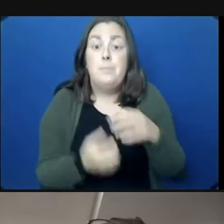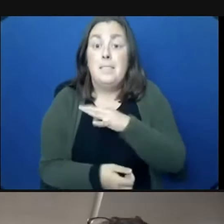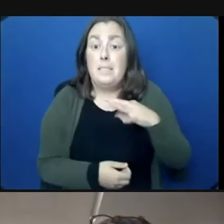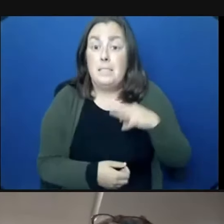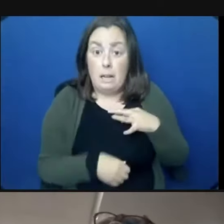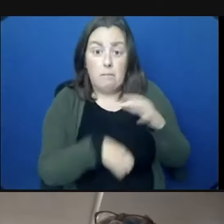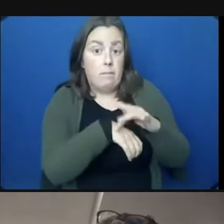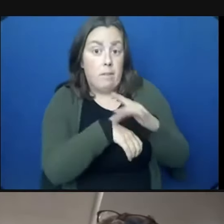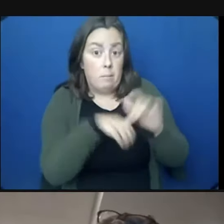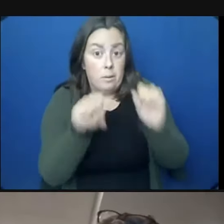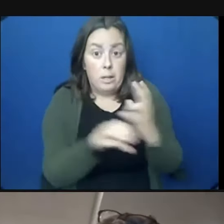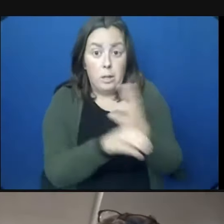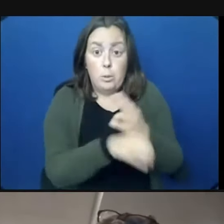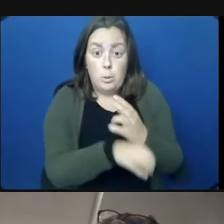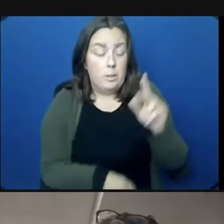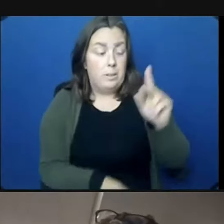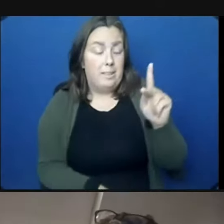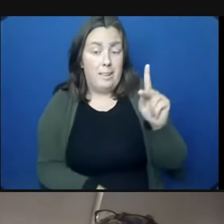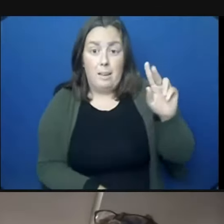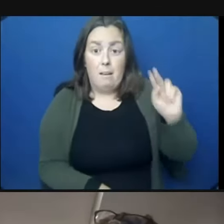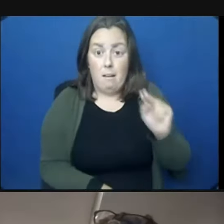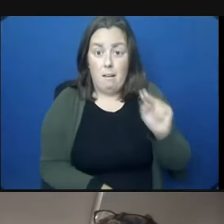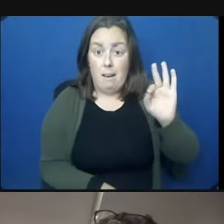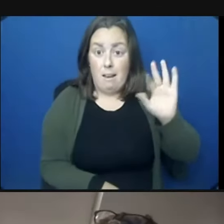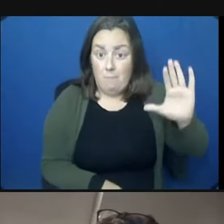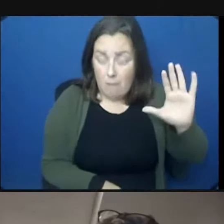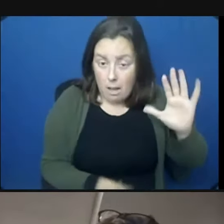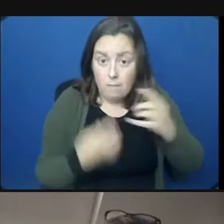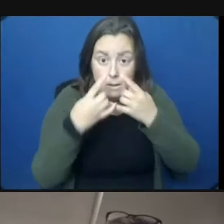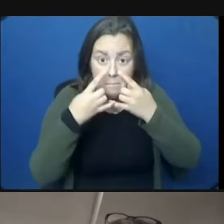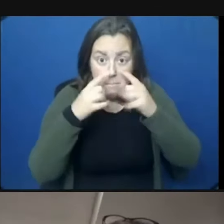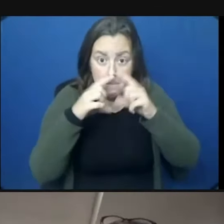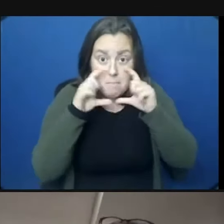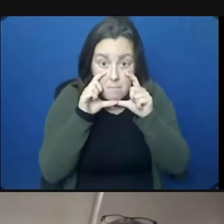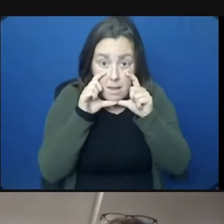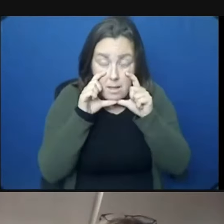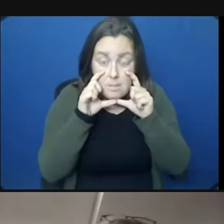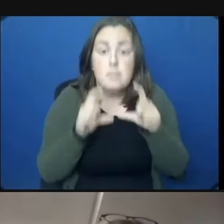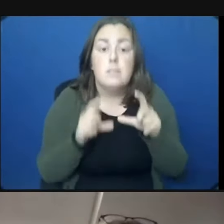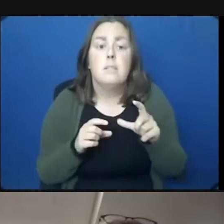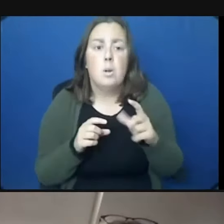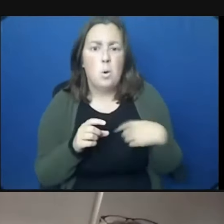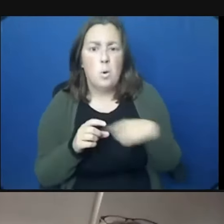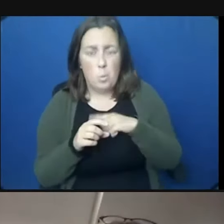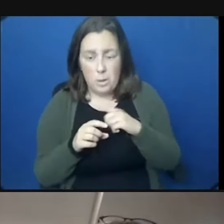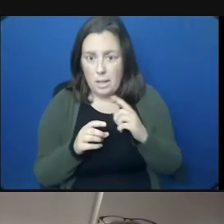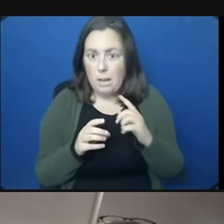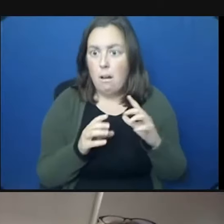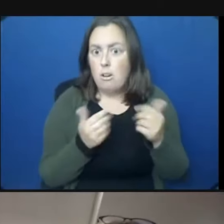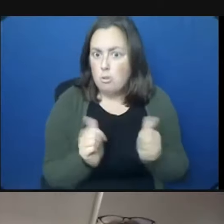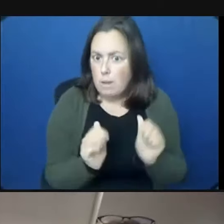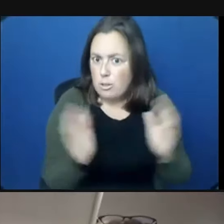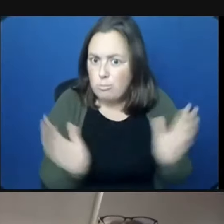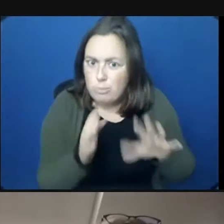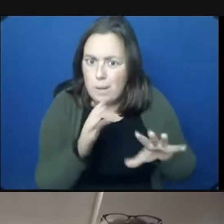We've increased cleaning work protocols as well. We are still working on creating outdoor learning spaces, clarifying testing requirements and